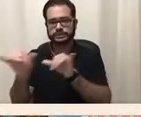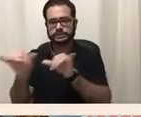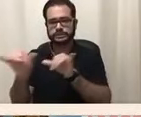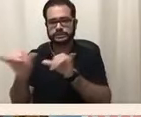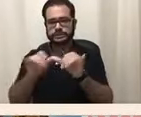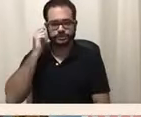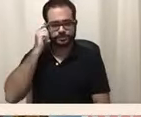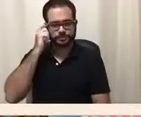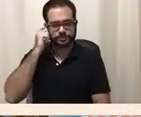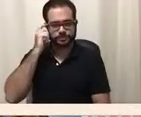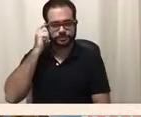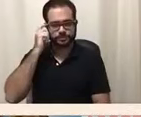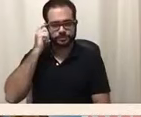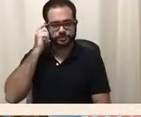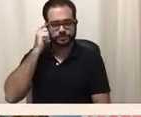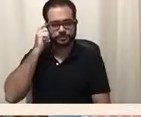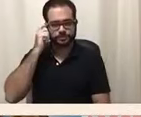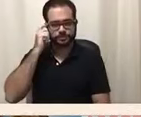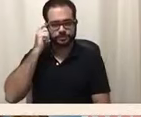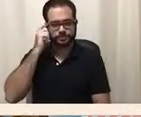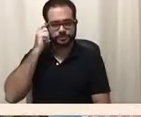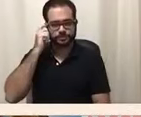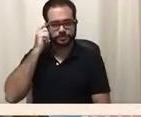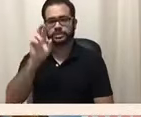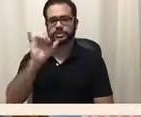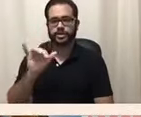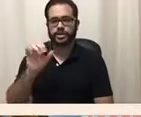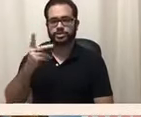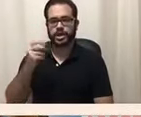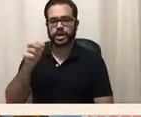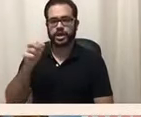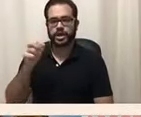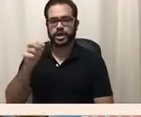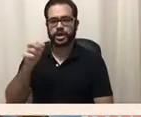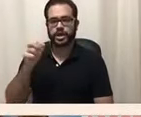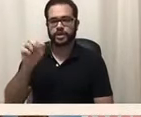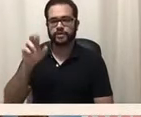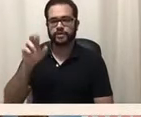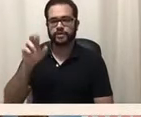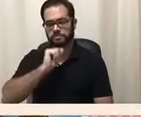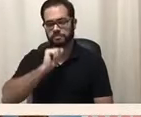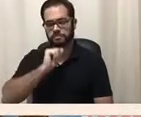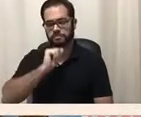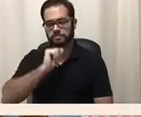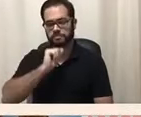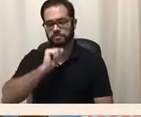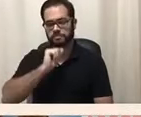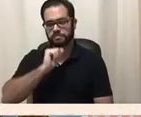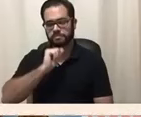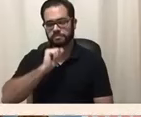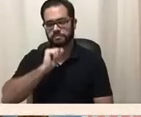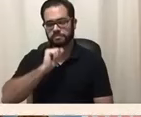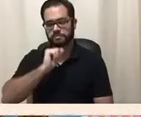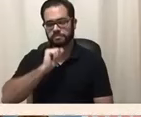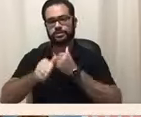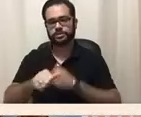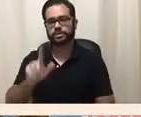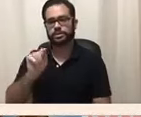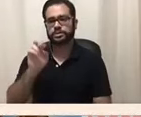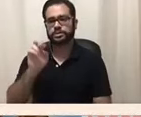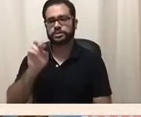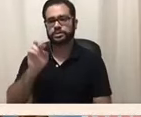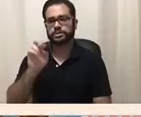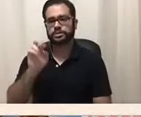severe brain damage. Now, Terry Shrivel is severely brain damaged after her heart